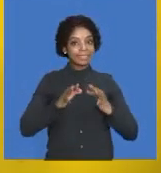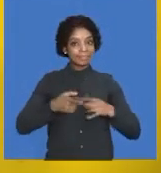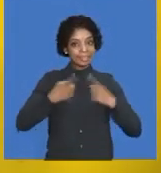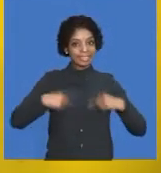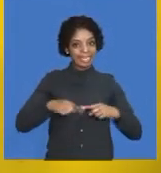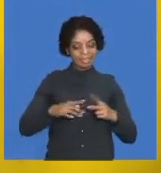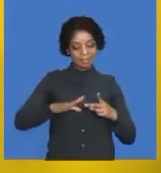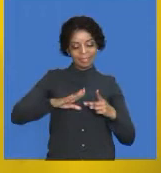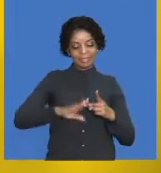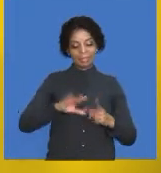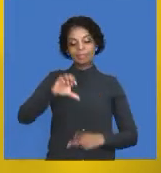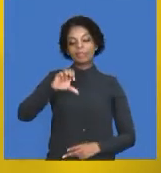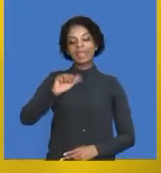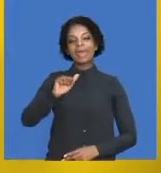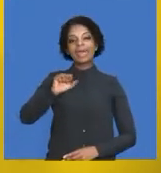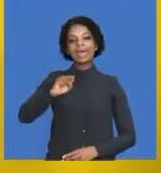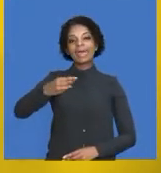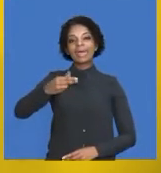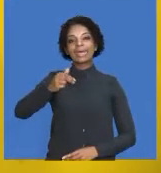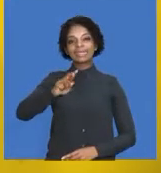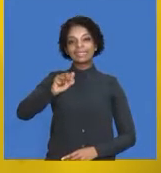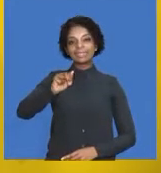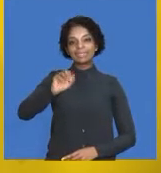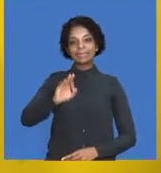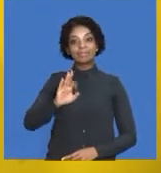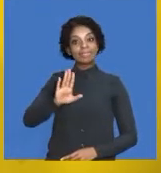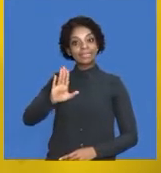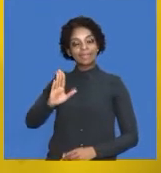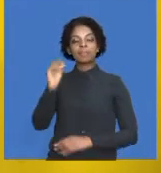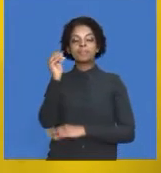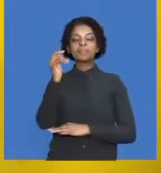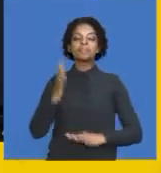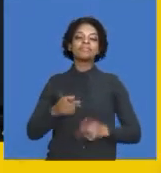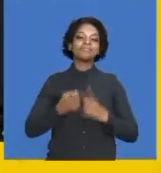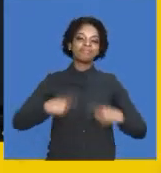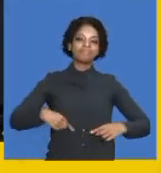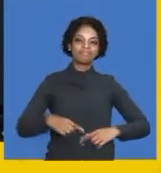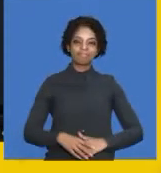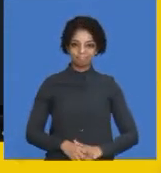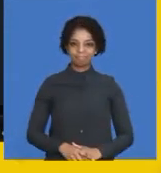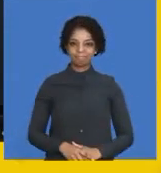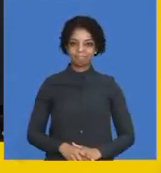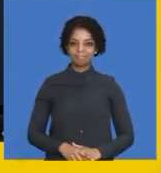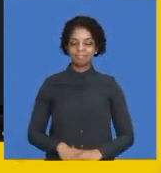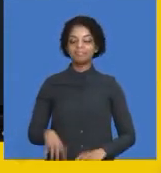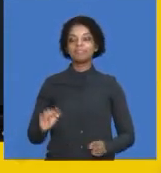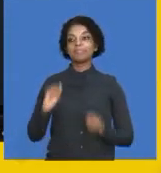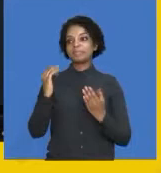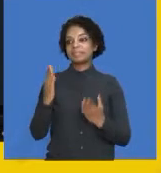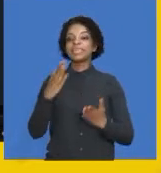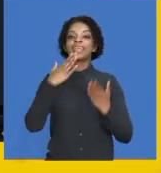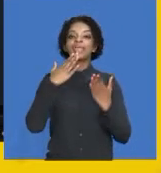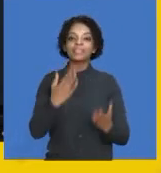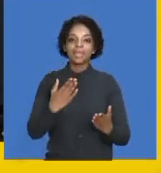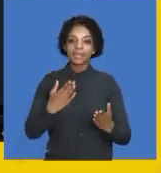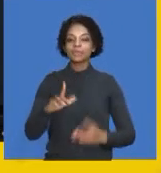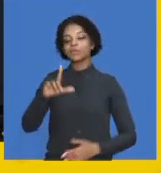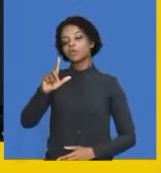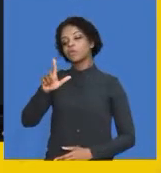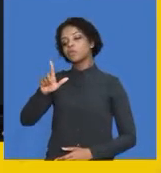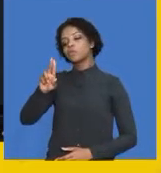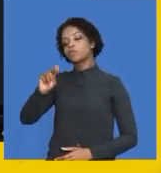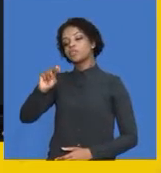as our awesome teacher Ashraf. Thank you so much guys and over to you. Thank you Lu Ni. Welcome grade 12s.